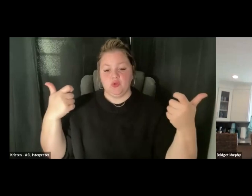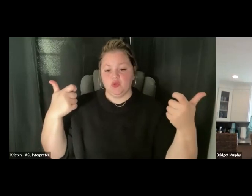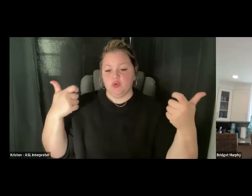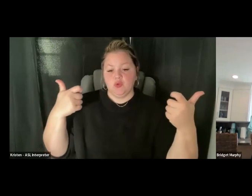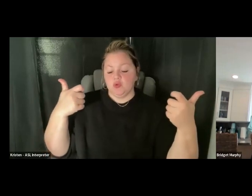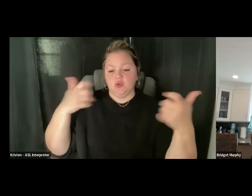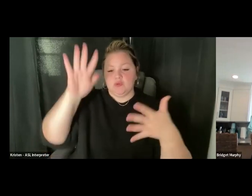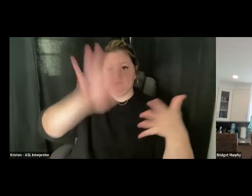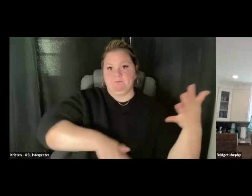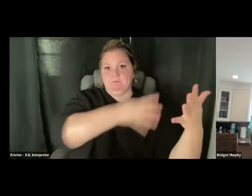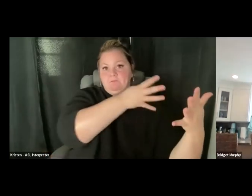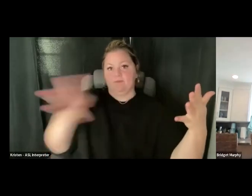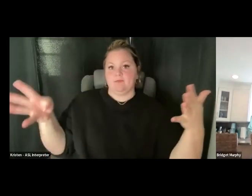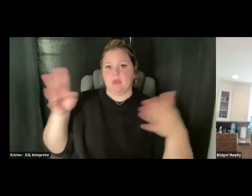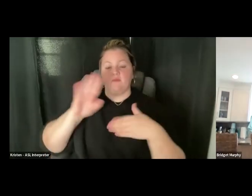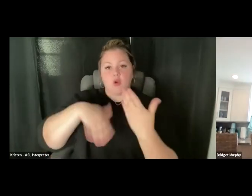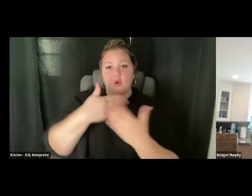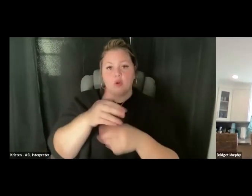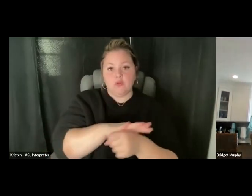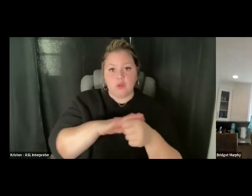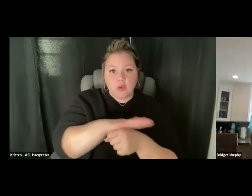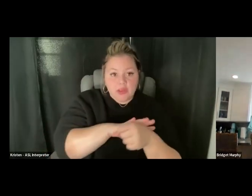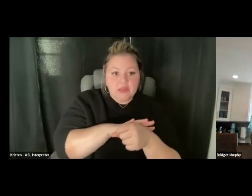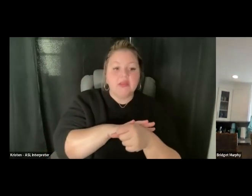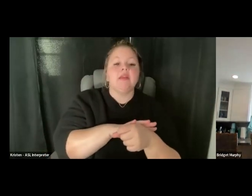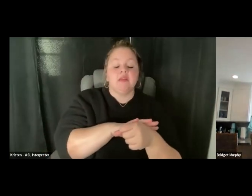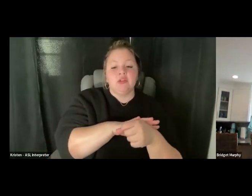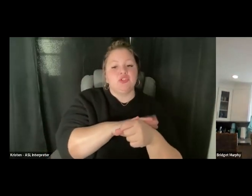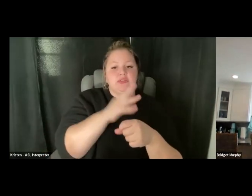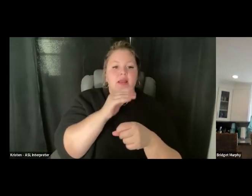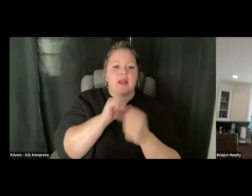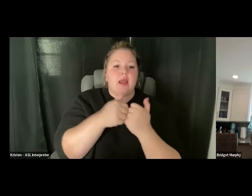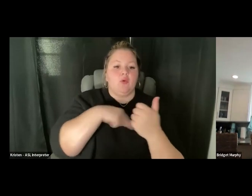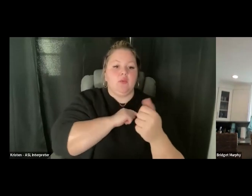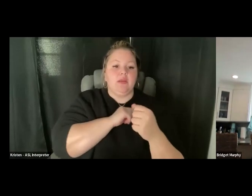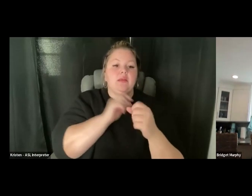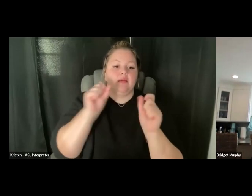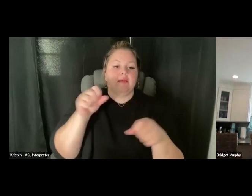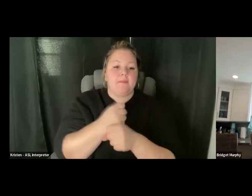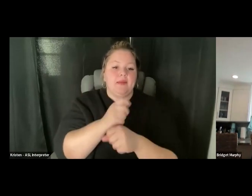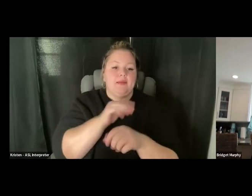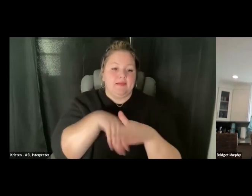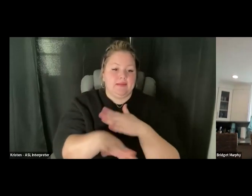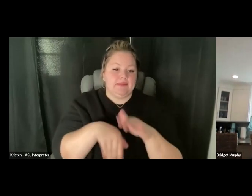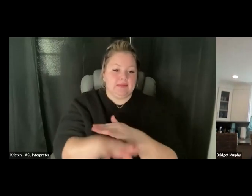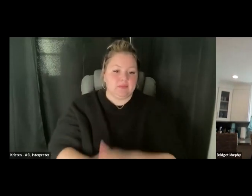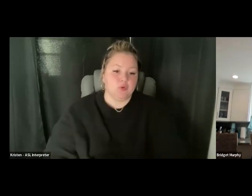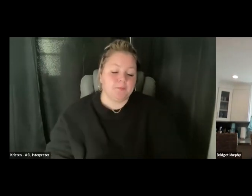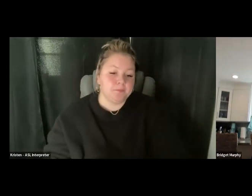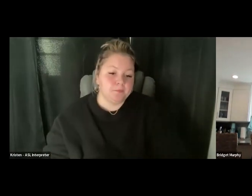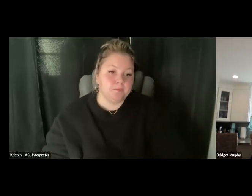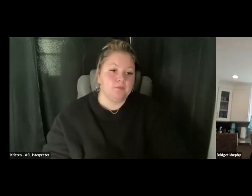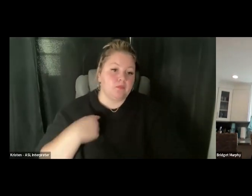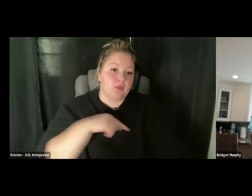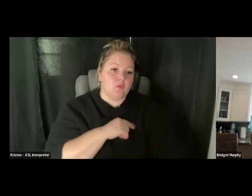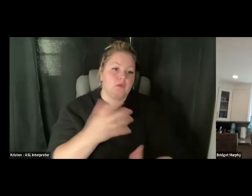changed and how we need to make them accessible and we really work closely to ensure voting is fully accessible in